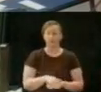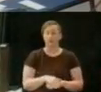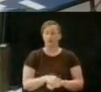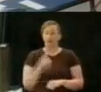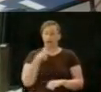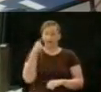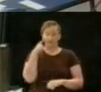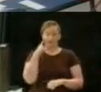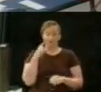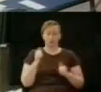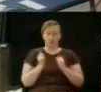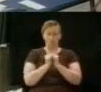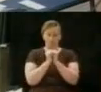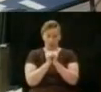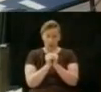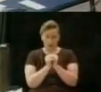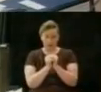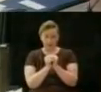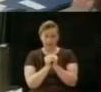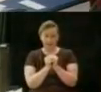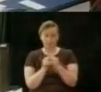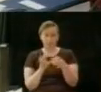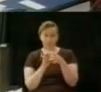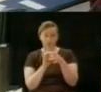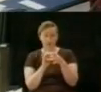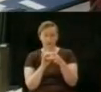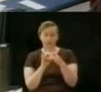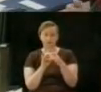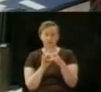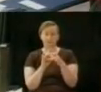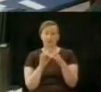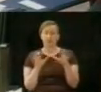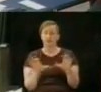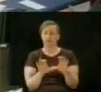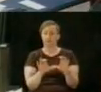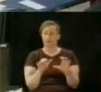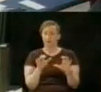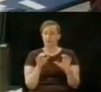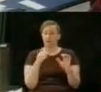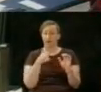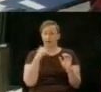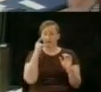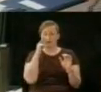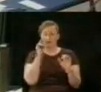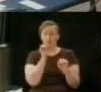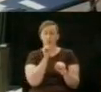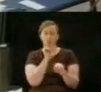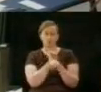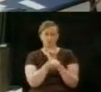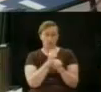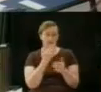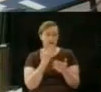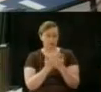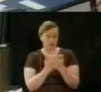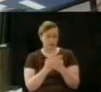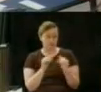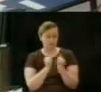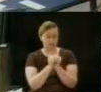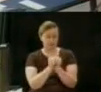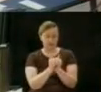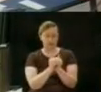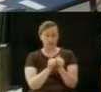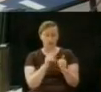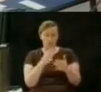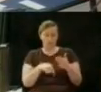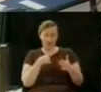I think that Knoxville City and Knox County are really headed down a good path right now at partnering together. We're getting our